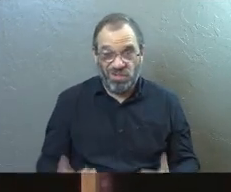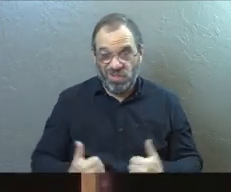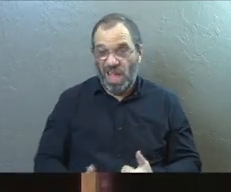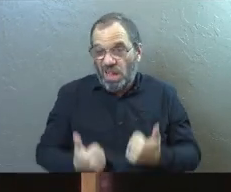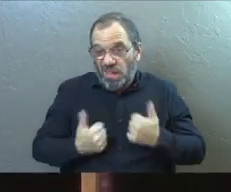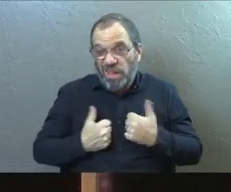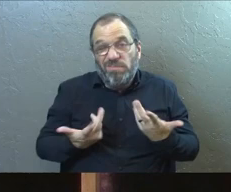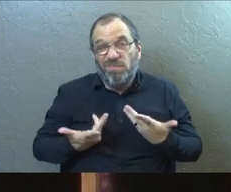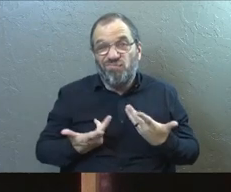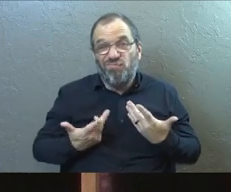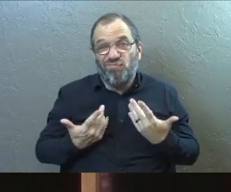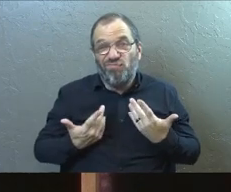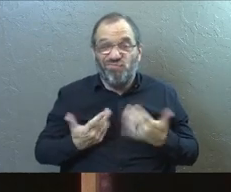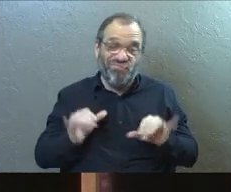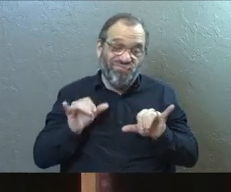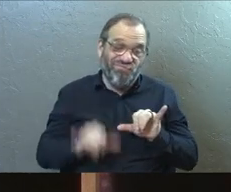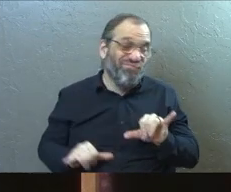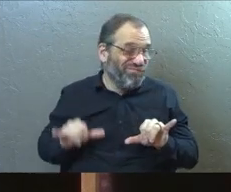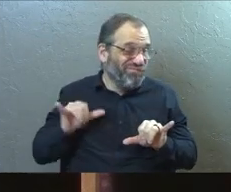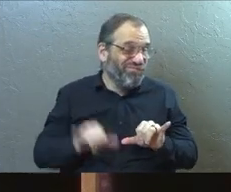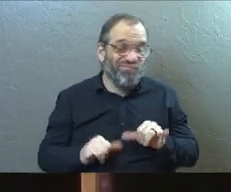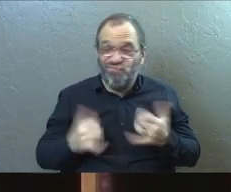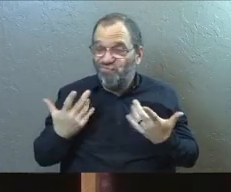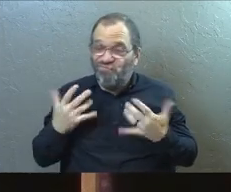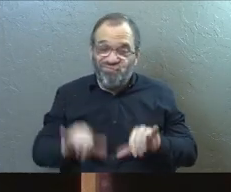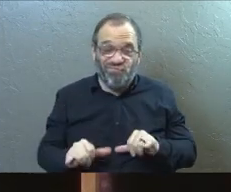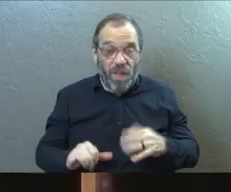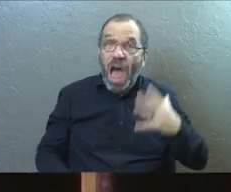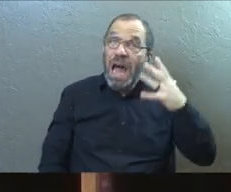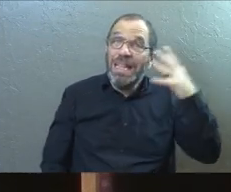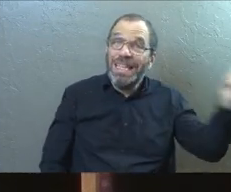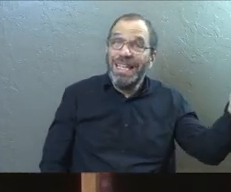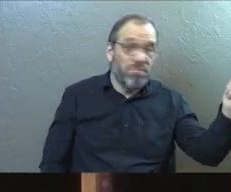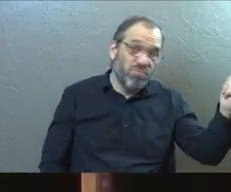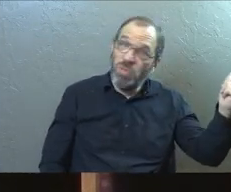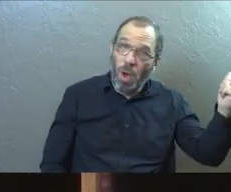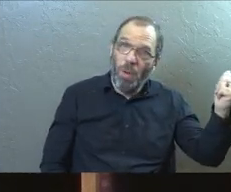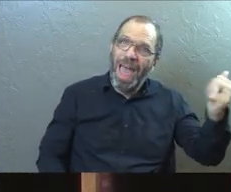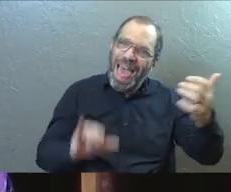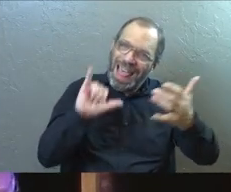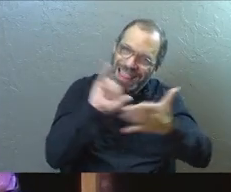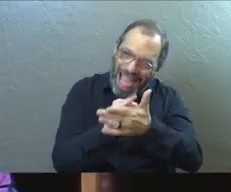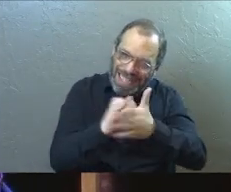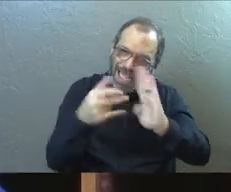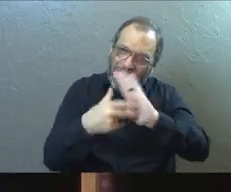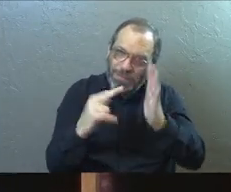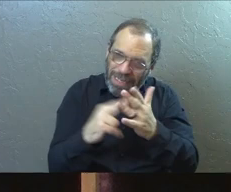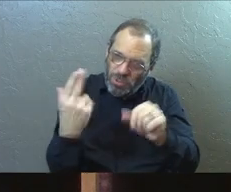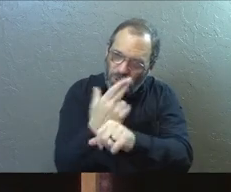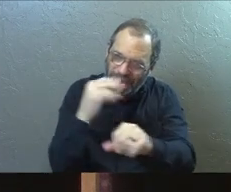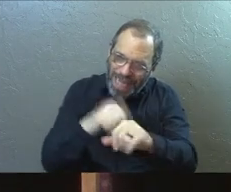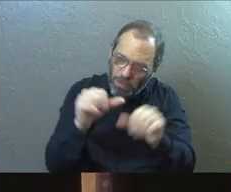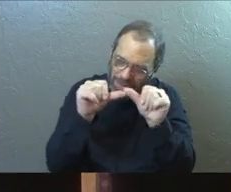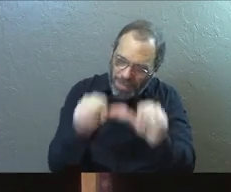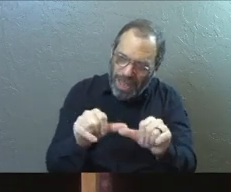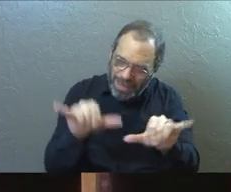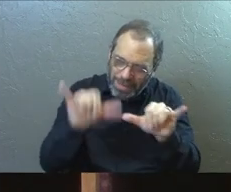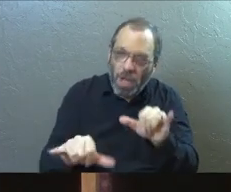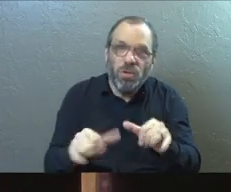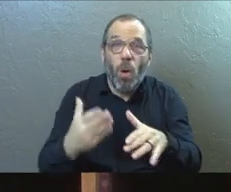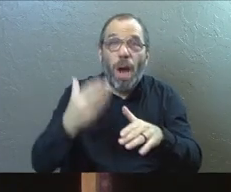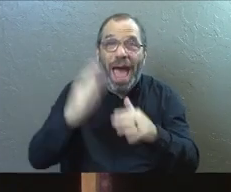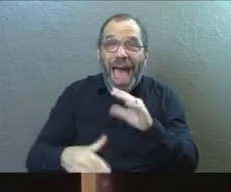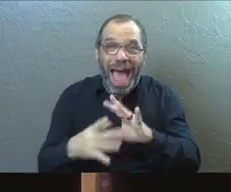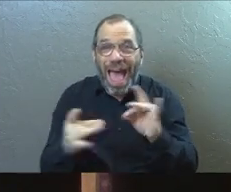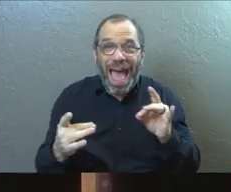lived in that place. You stayed put. You didn't leave. That's the word that he keeps using. So maybe by